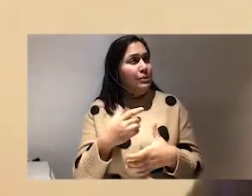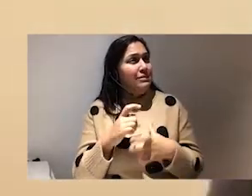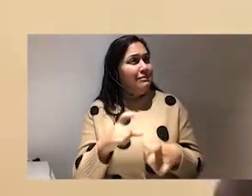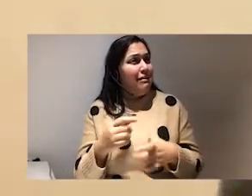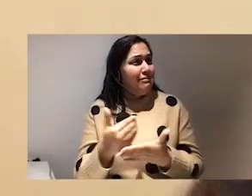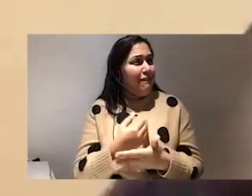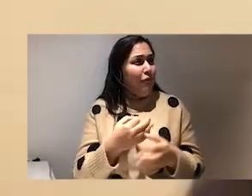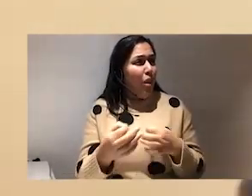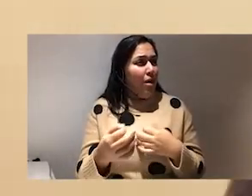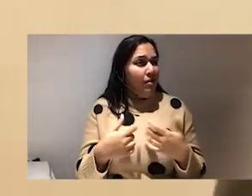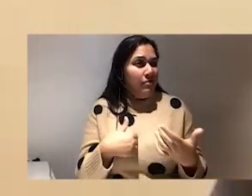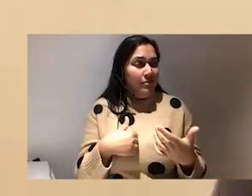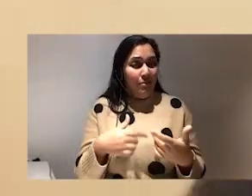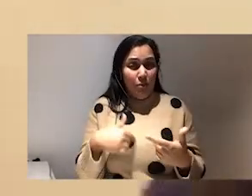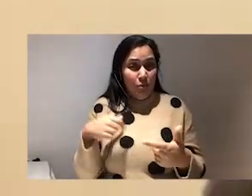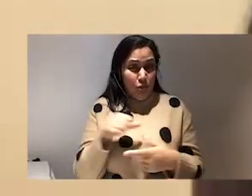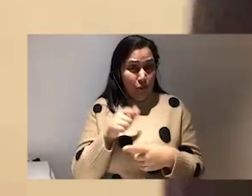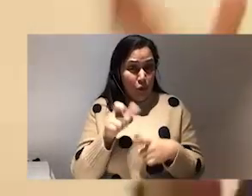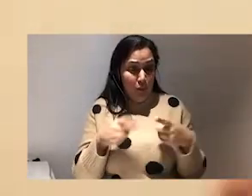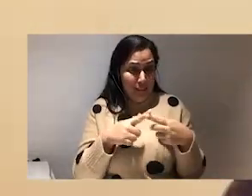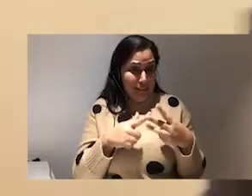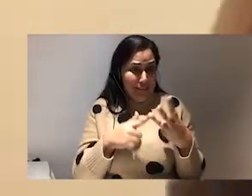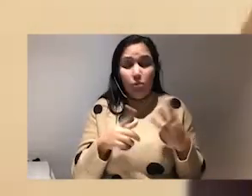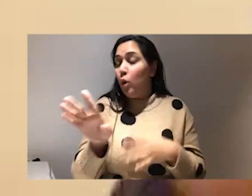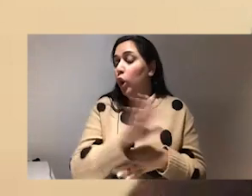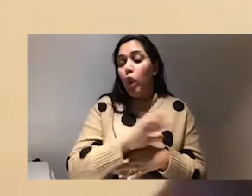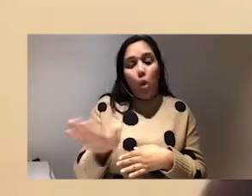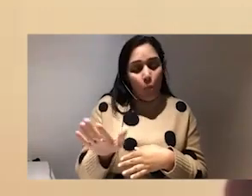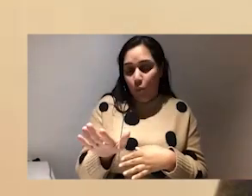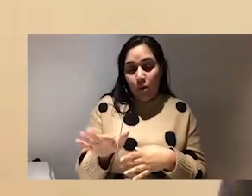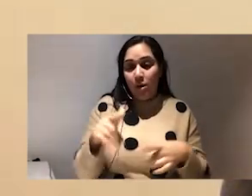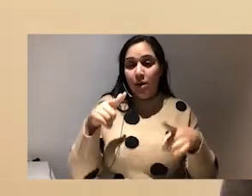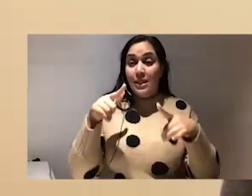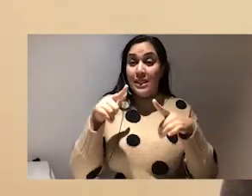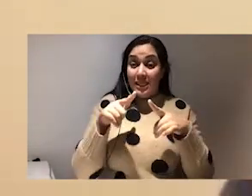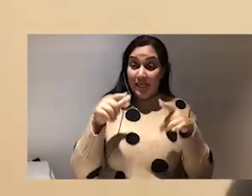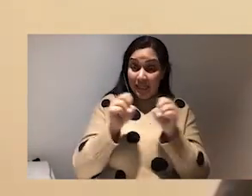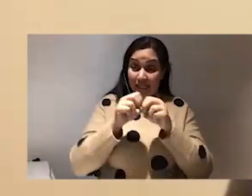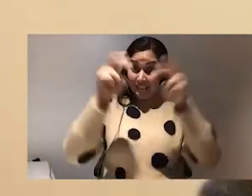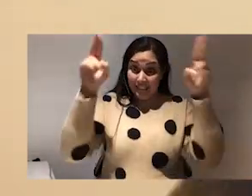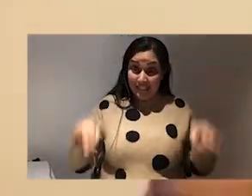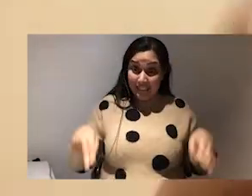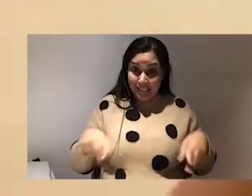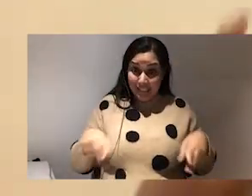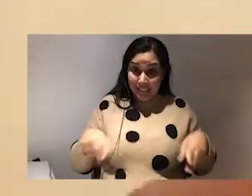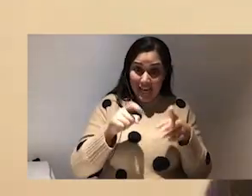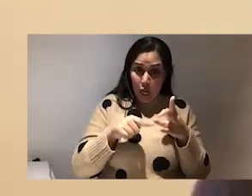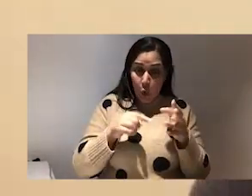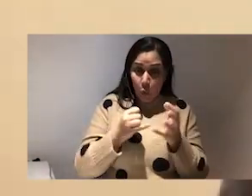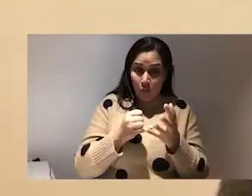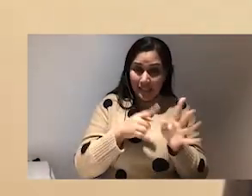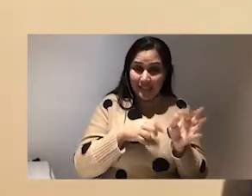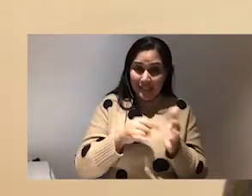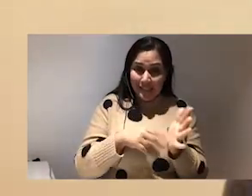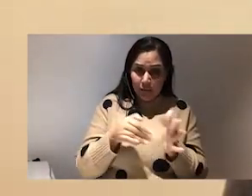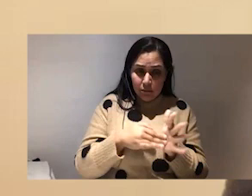me I need to be doing X, Y, Z? And I'm like, no, the ecosystem needs to be doing a lot to make sure that we are all safe online. So